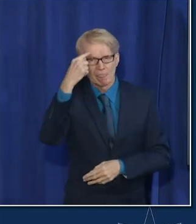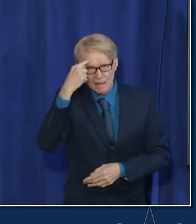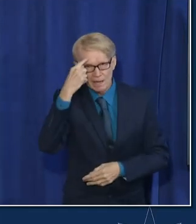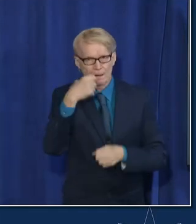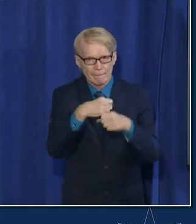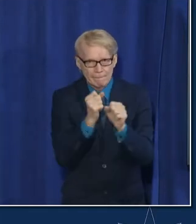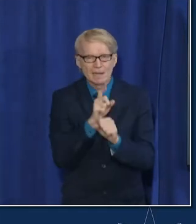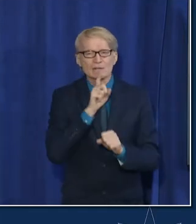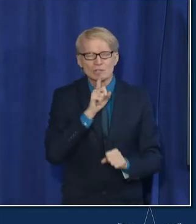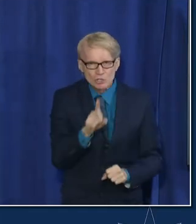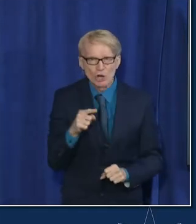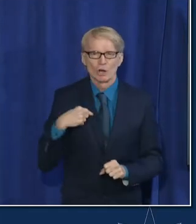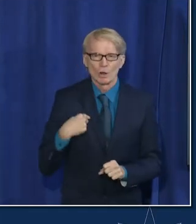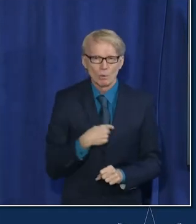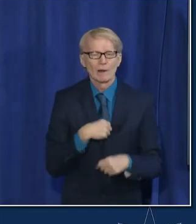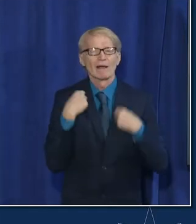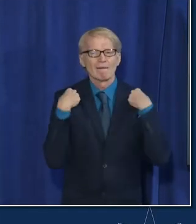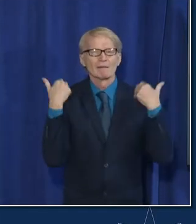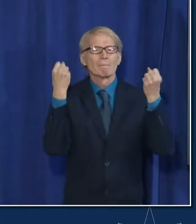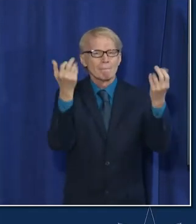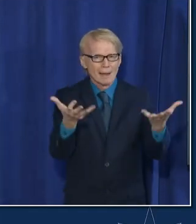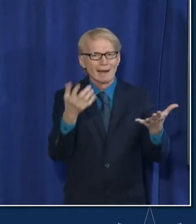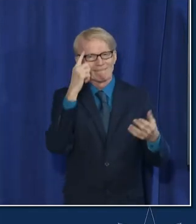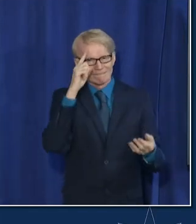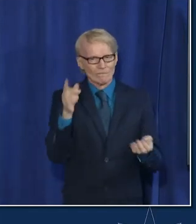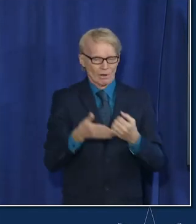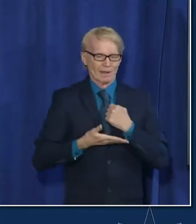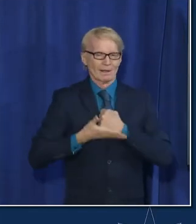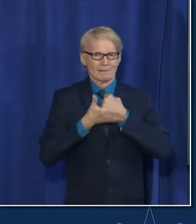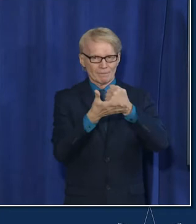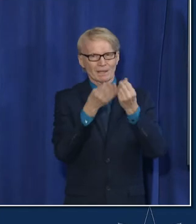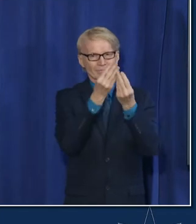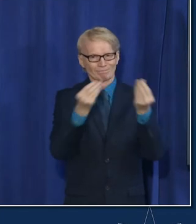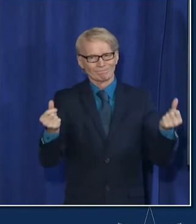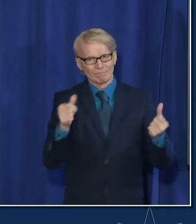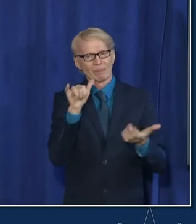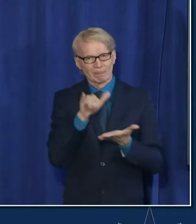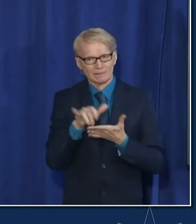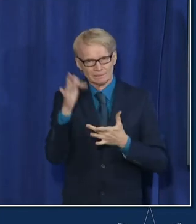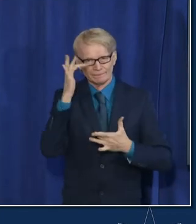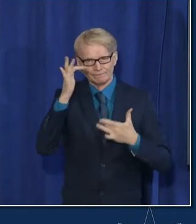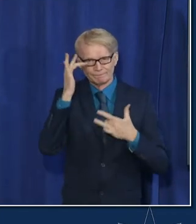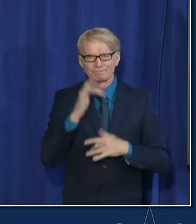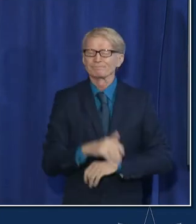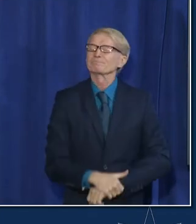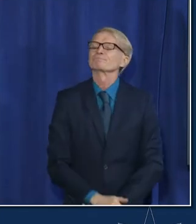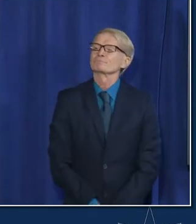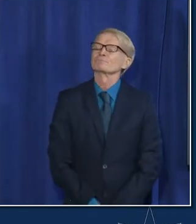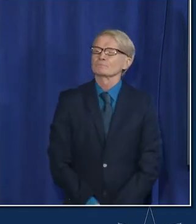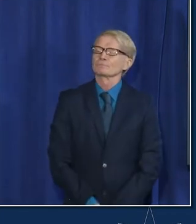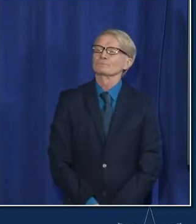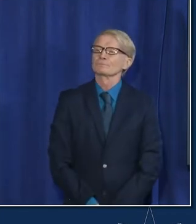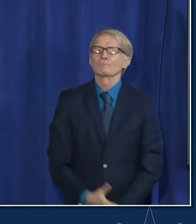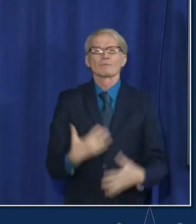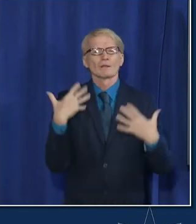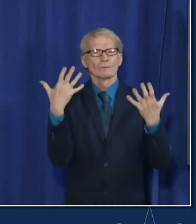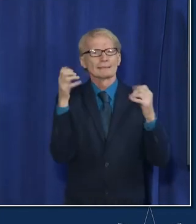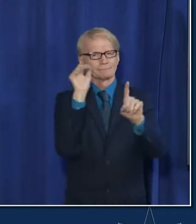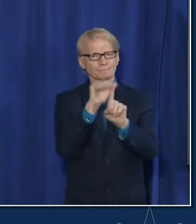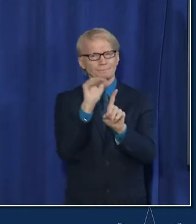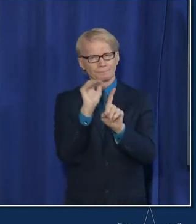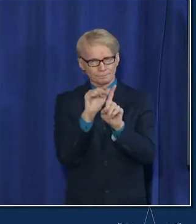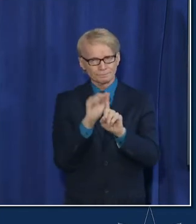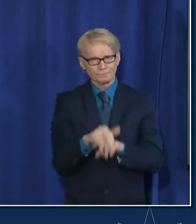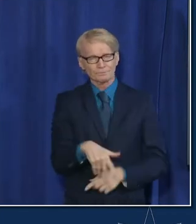we are cutting opportunities for variants all right um as a quick reminder there are